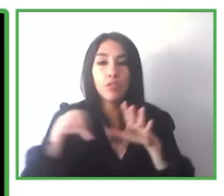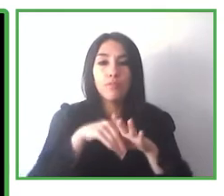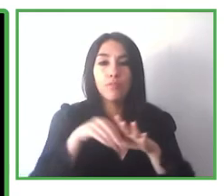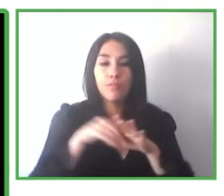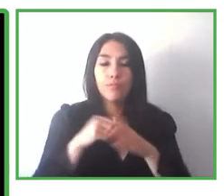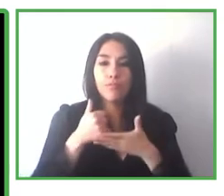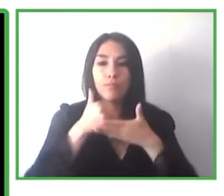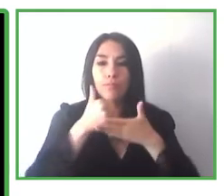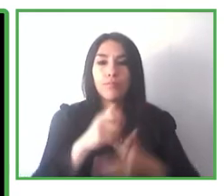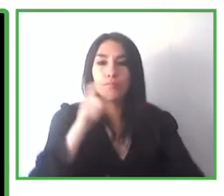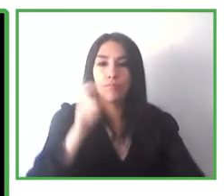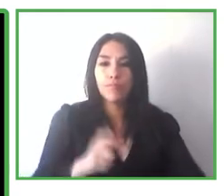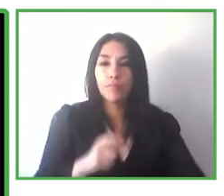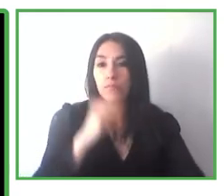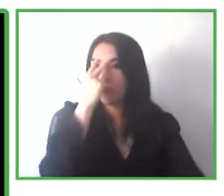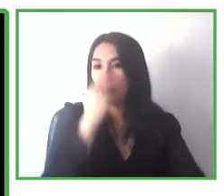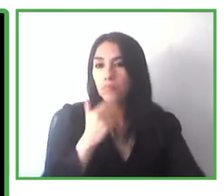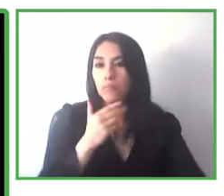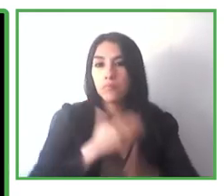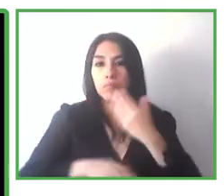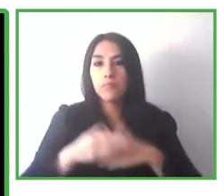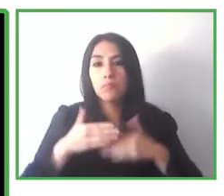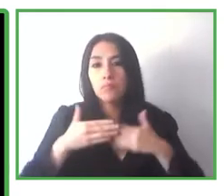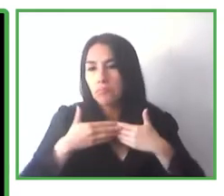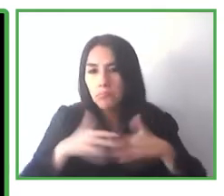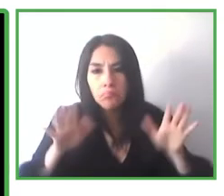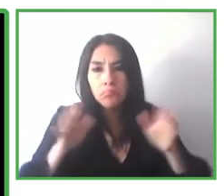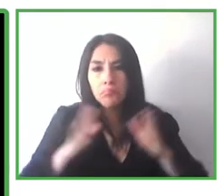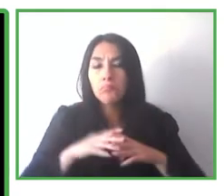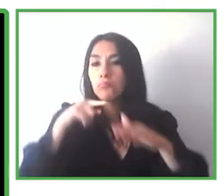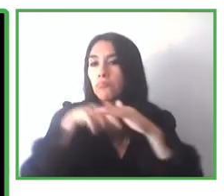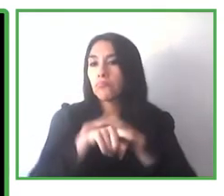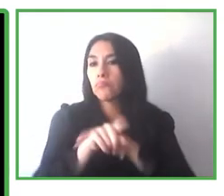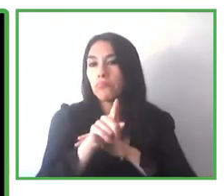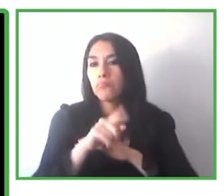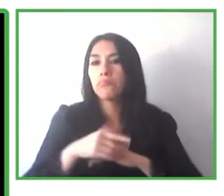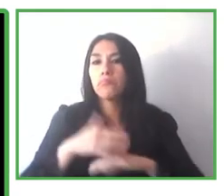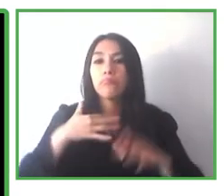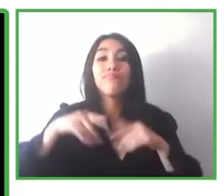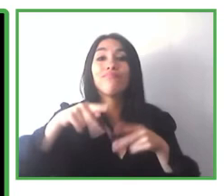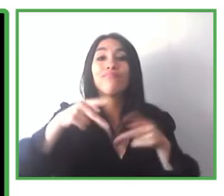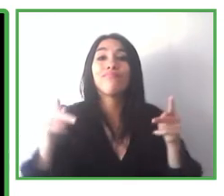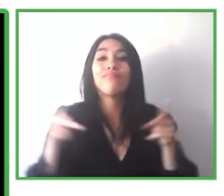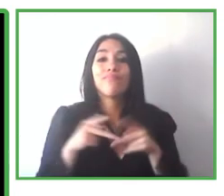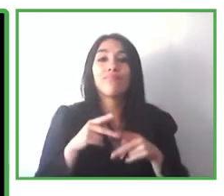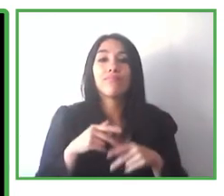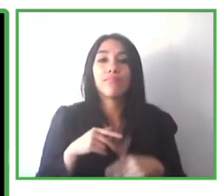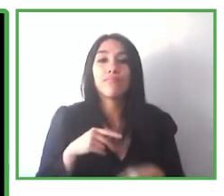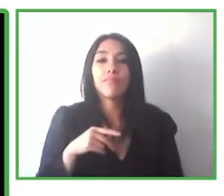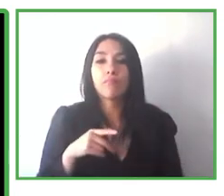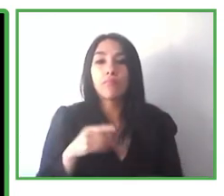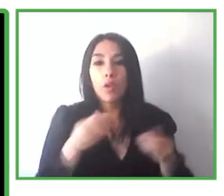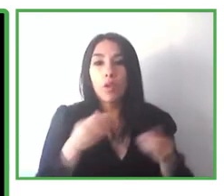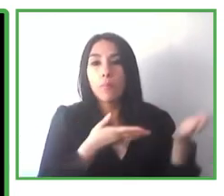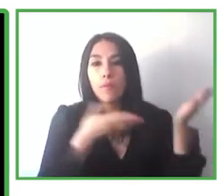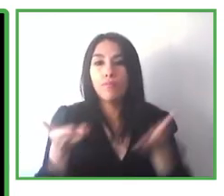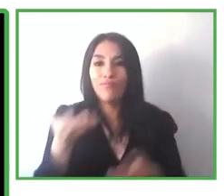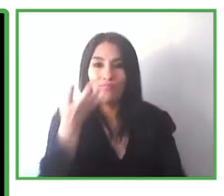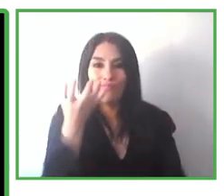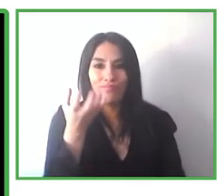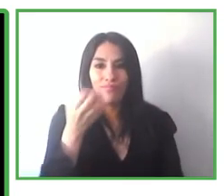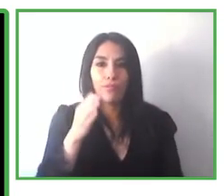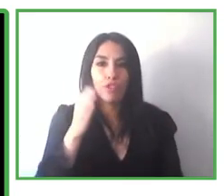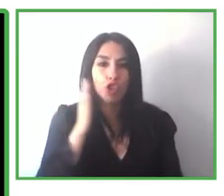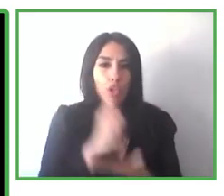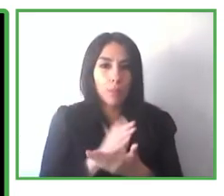disability to have better accessibility. So you can download the school's kit so